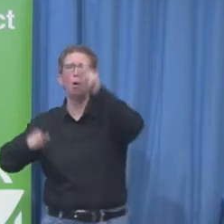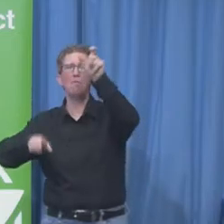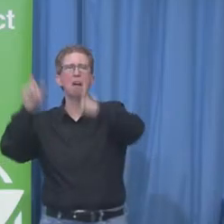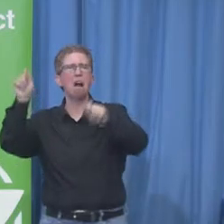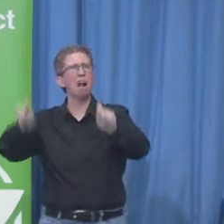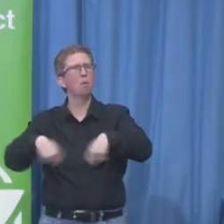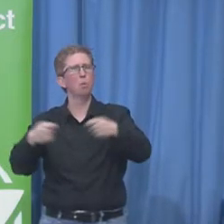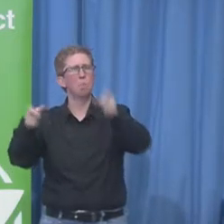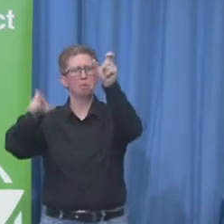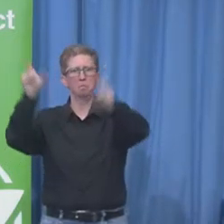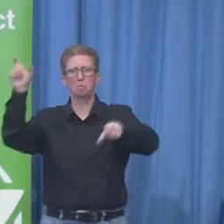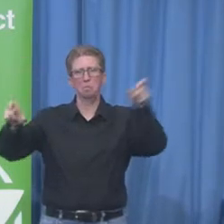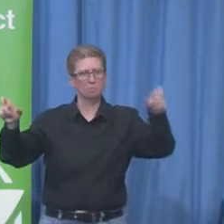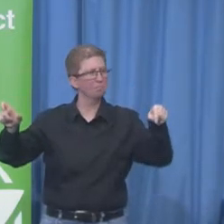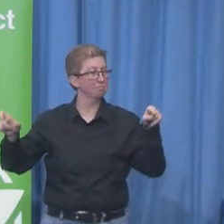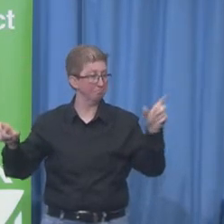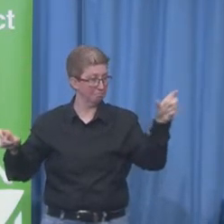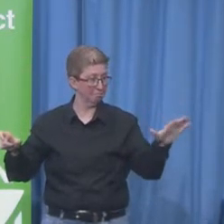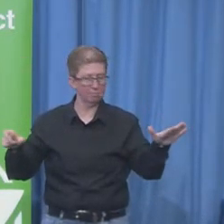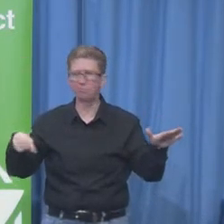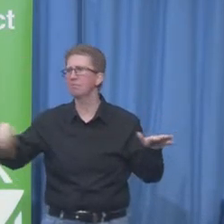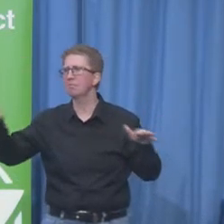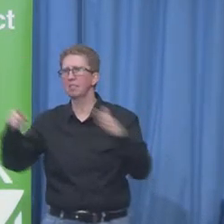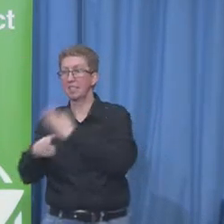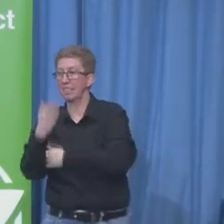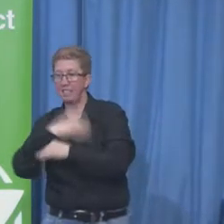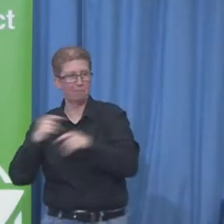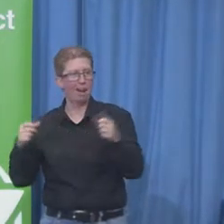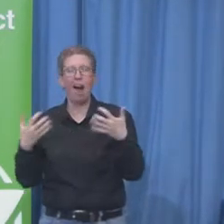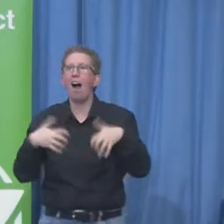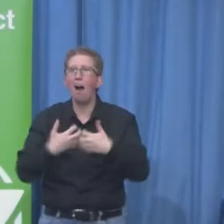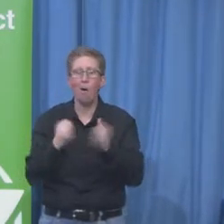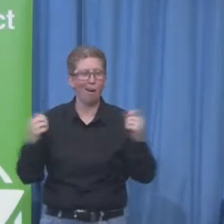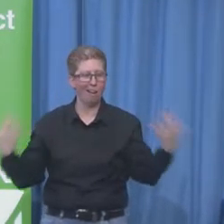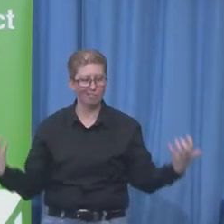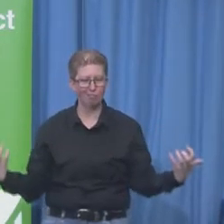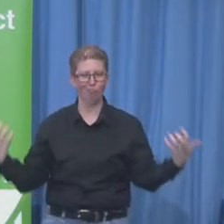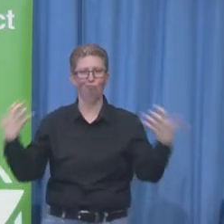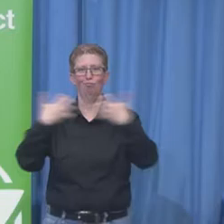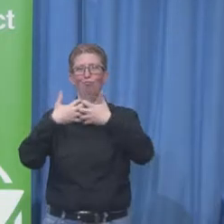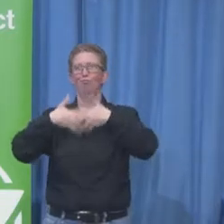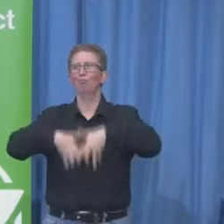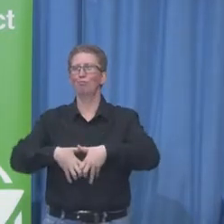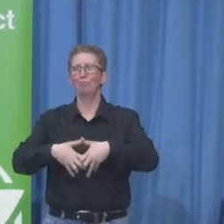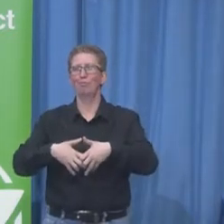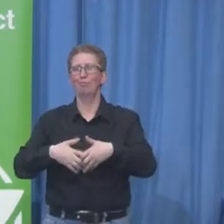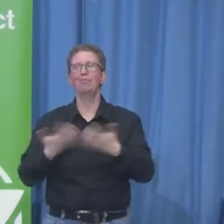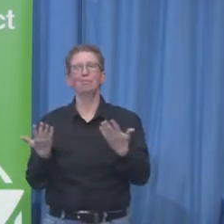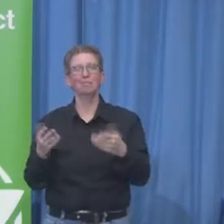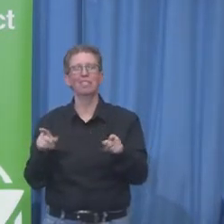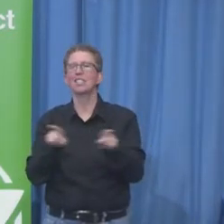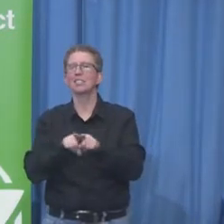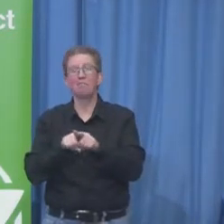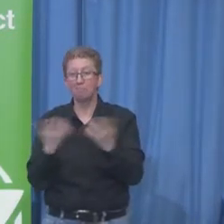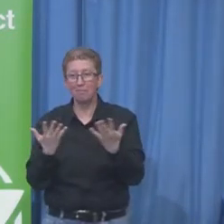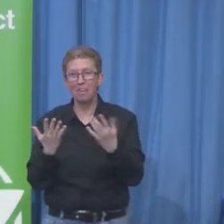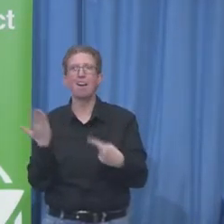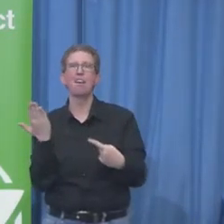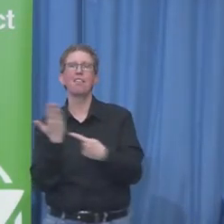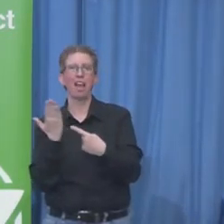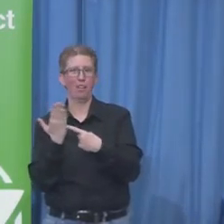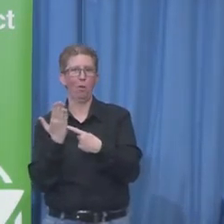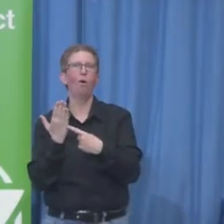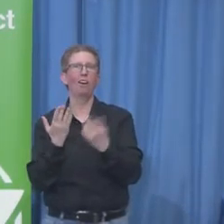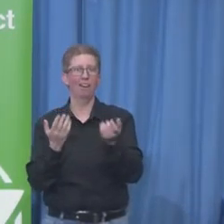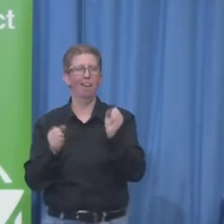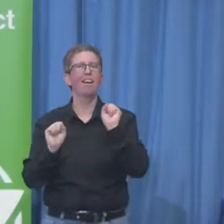not only will this work at Cisco, this will work in many companies. Technology enables us to do things differently. We're trying to build a global supply chain